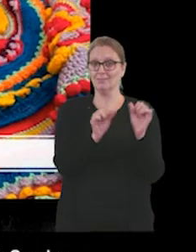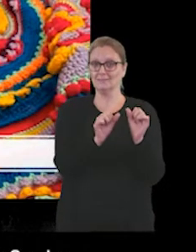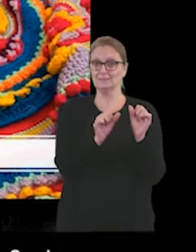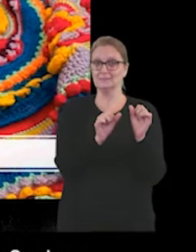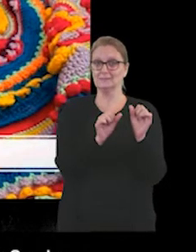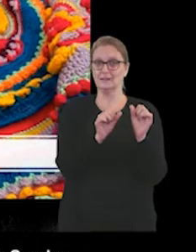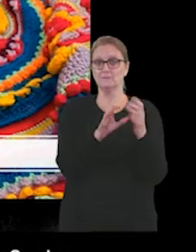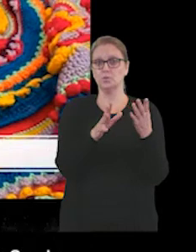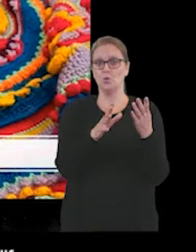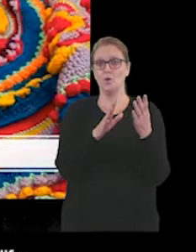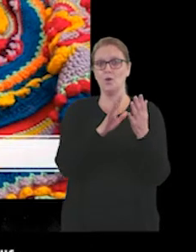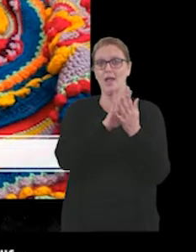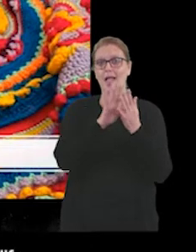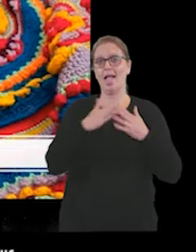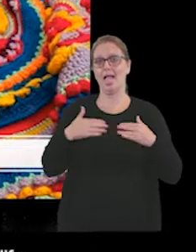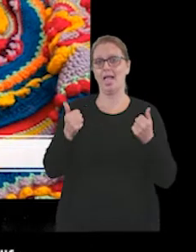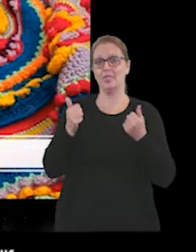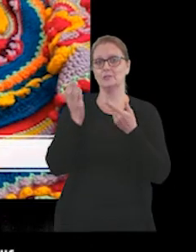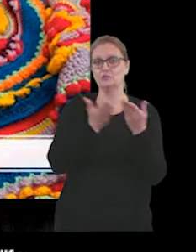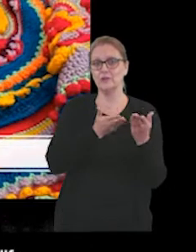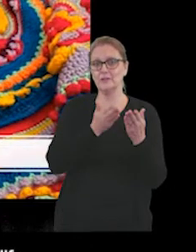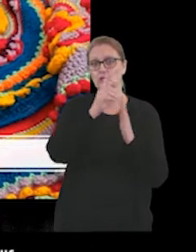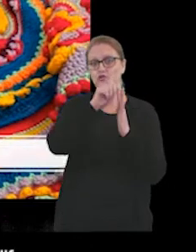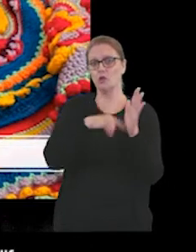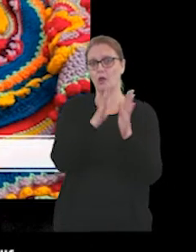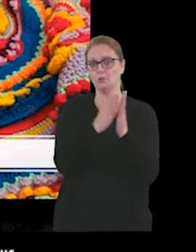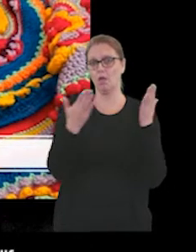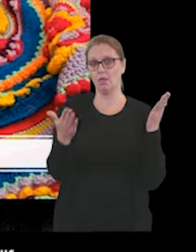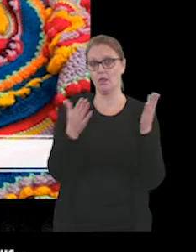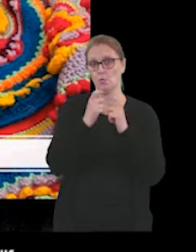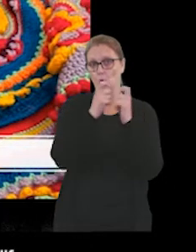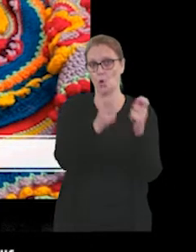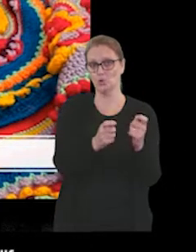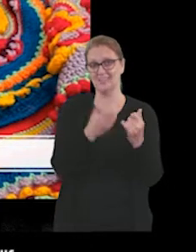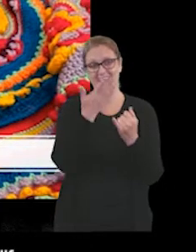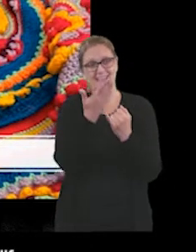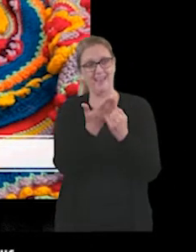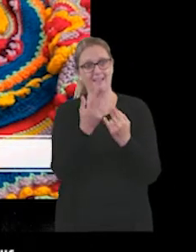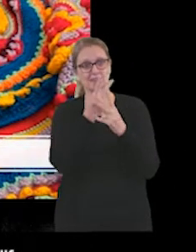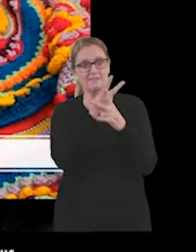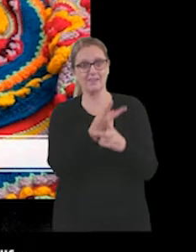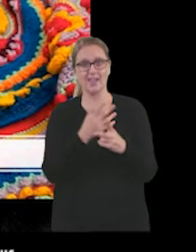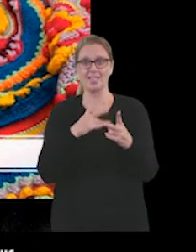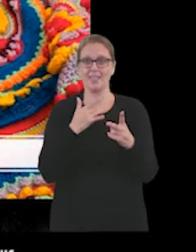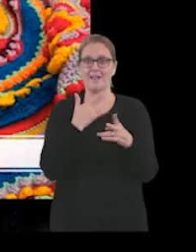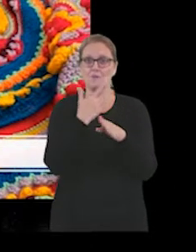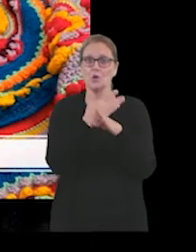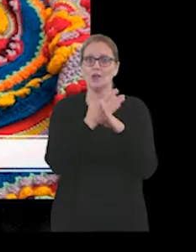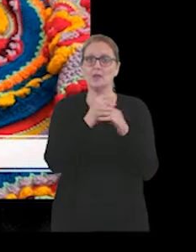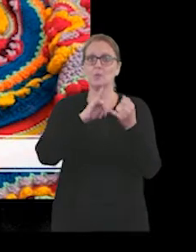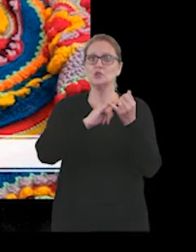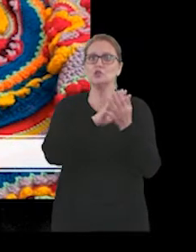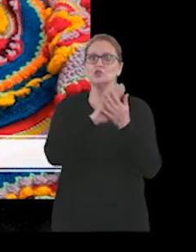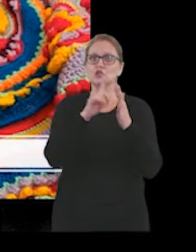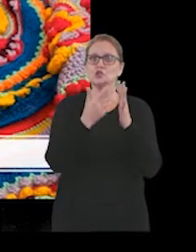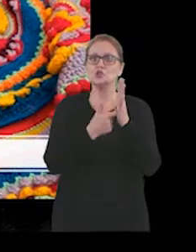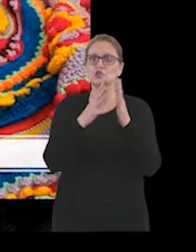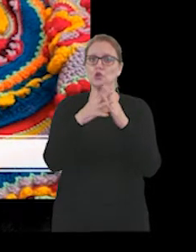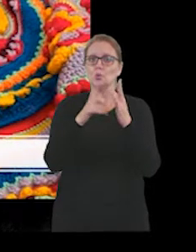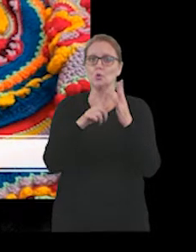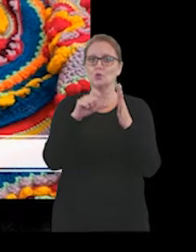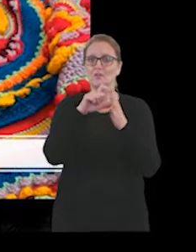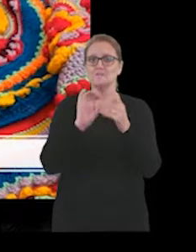safety award. And this is end of life care, working with Sherwood Forest and hospices in the